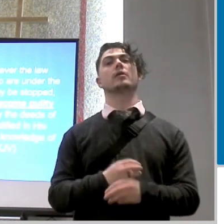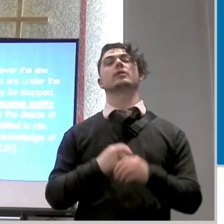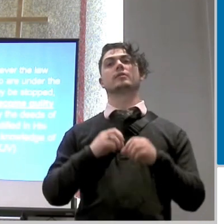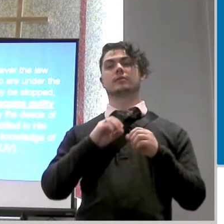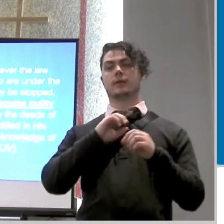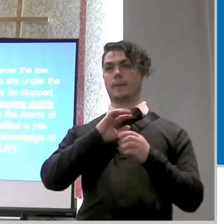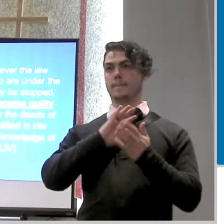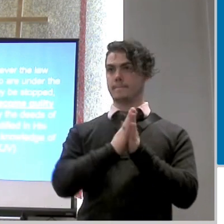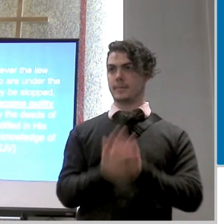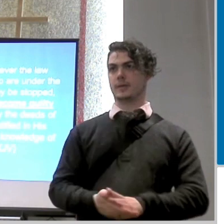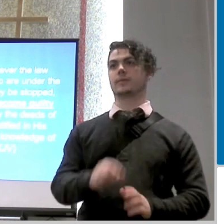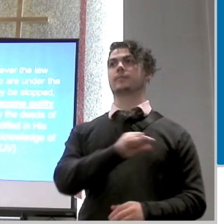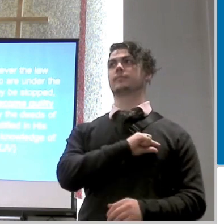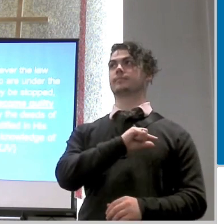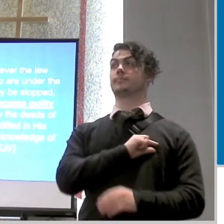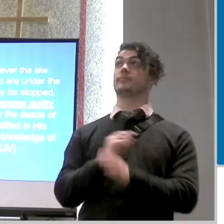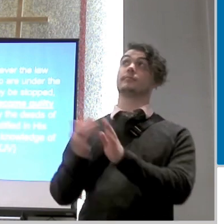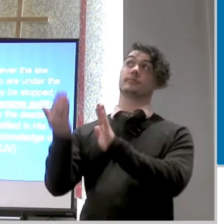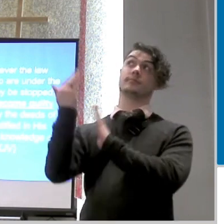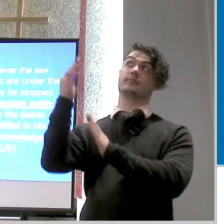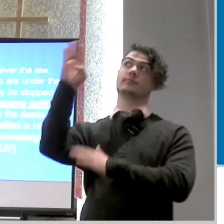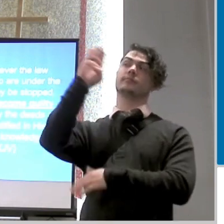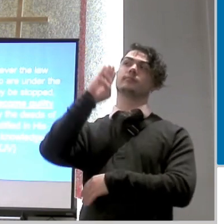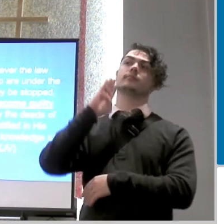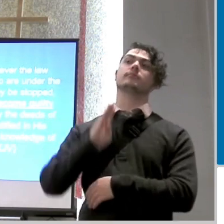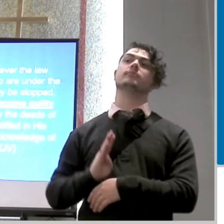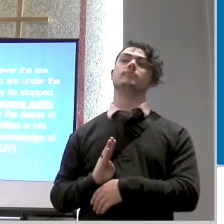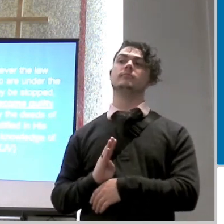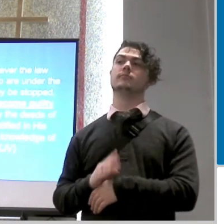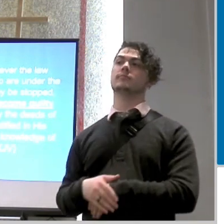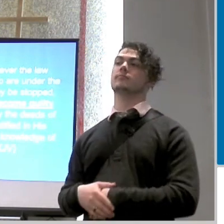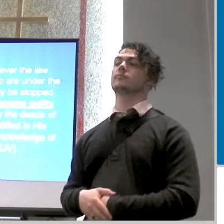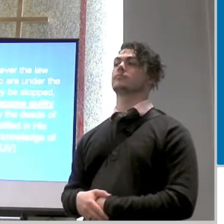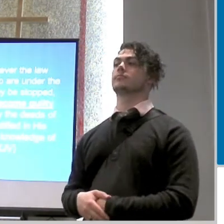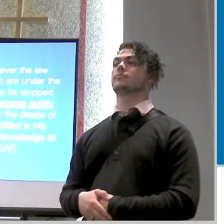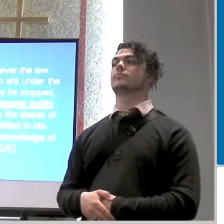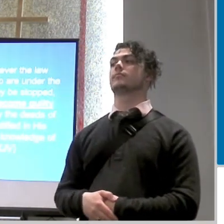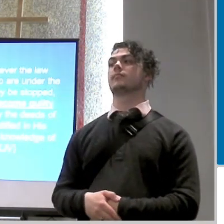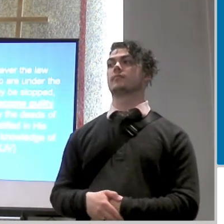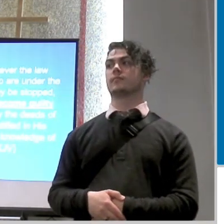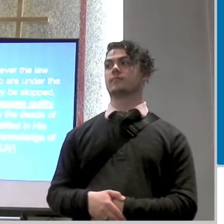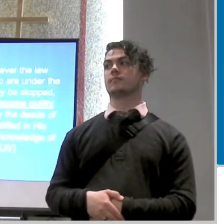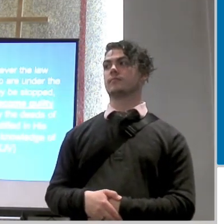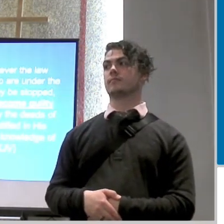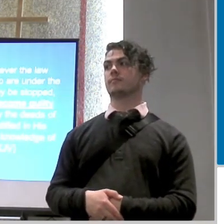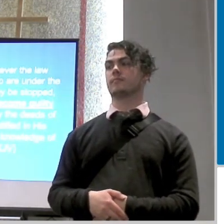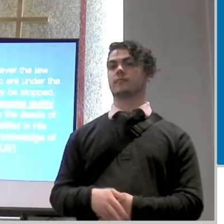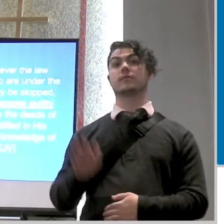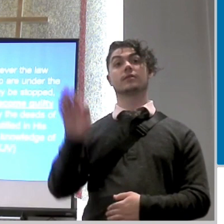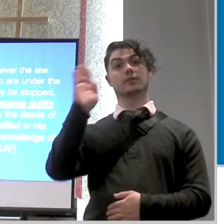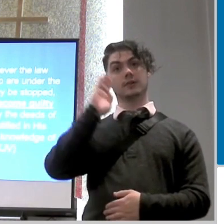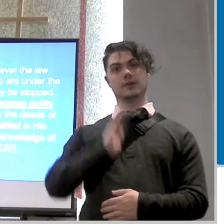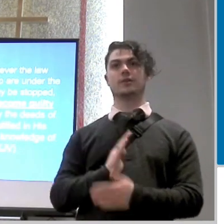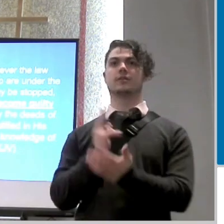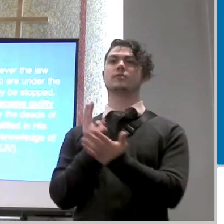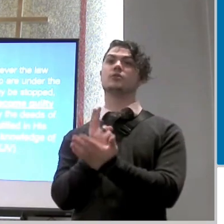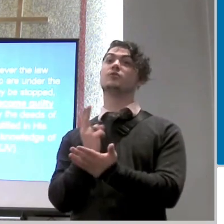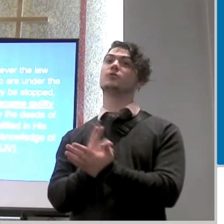world may become guilty before god right and you can see god is has a purpose for guilt